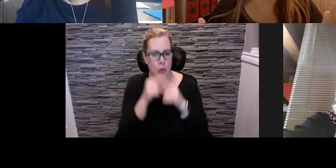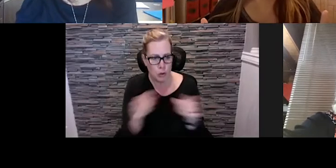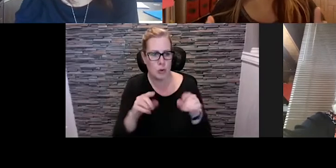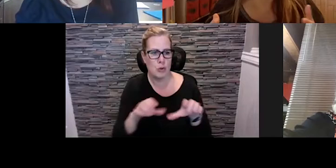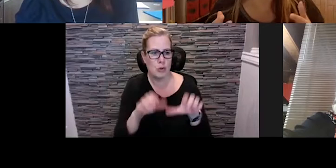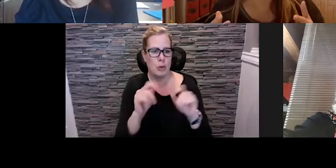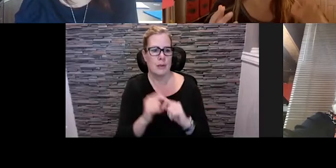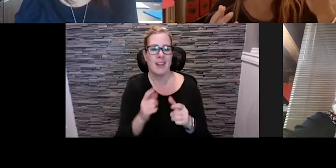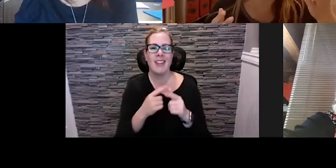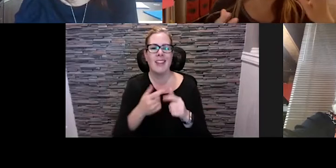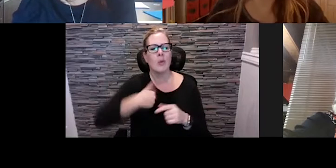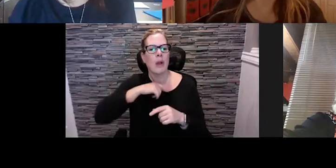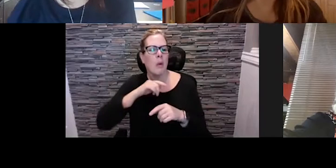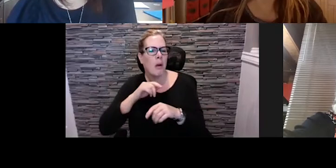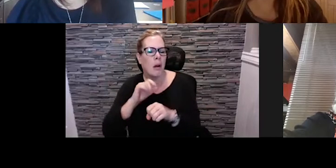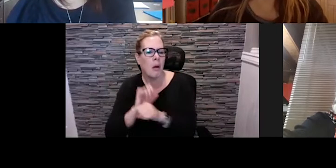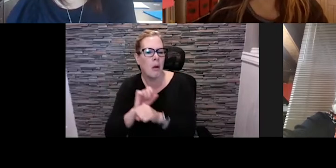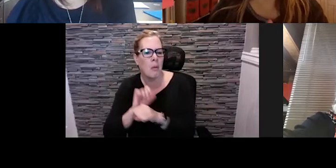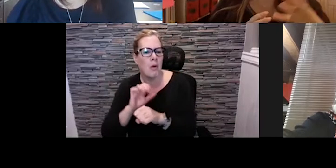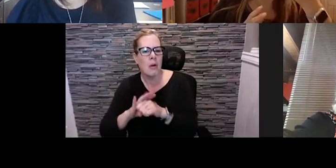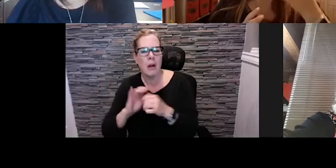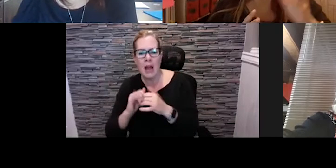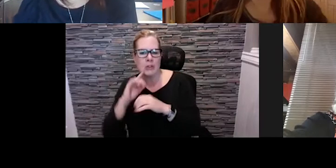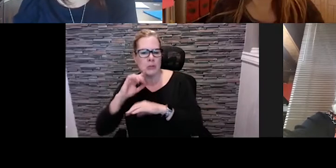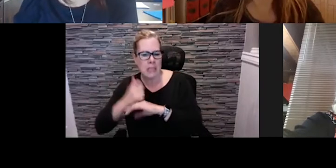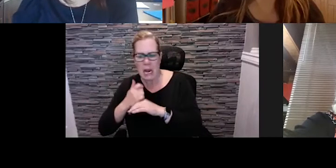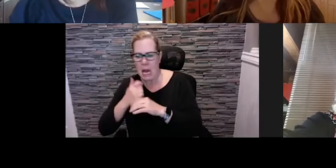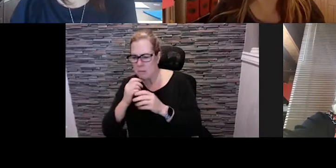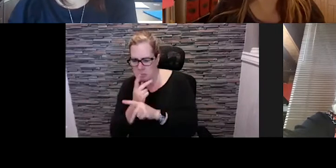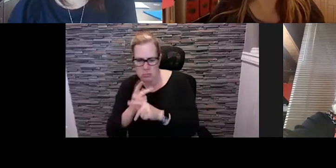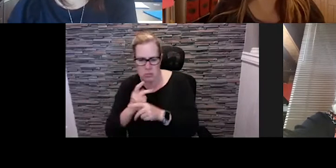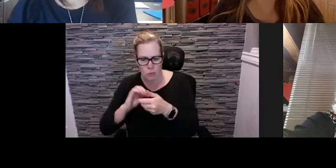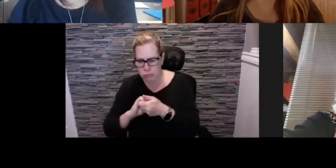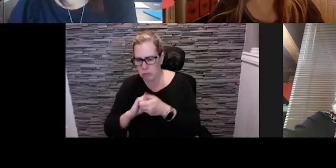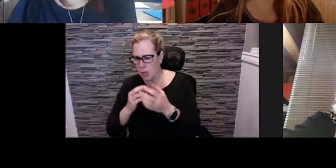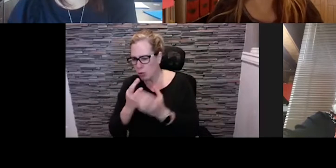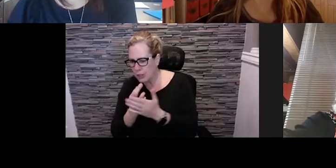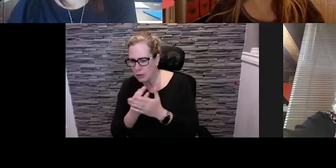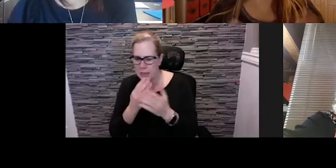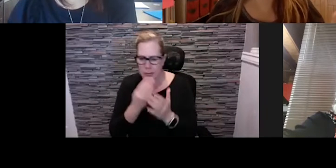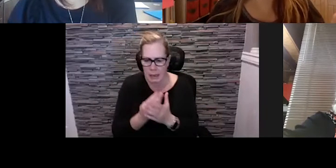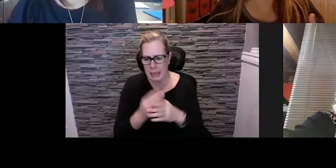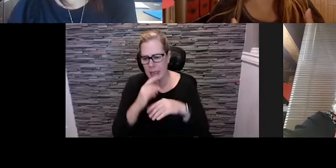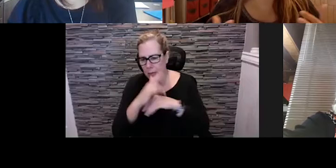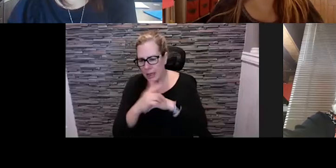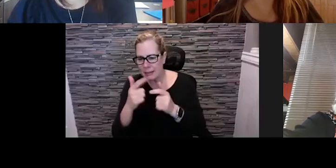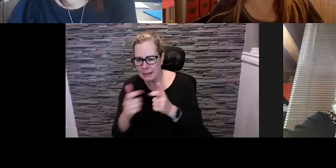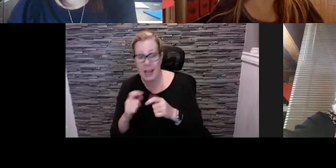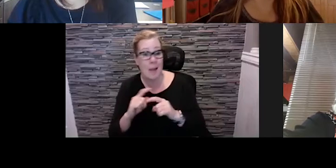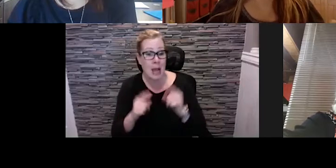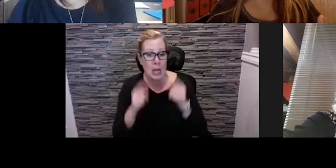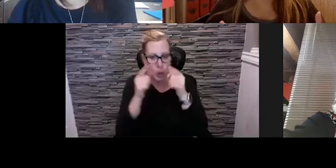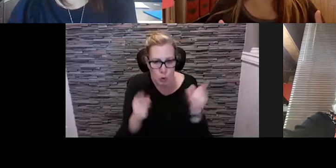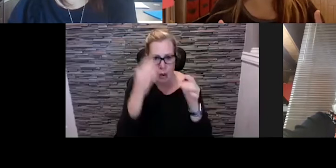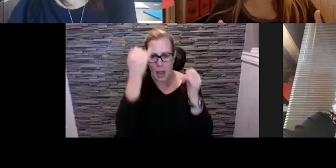happen. But, you know, our initial idea or one of the initial ideas that Jen and I talked to is COVID has prompted